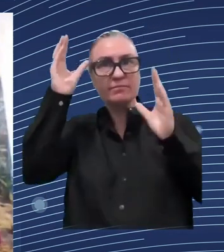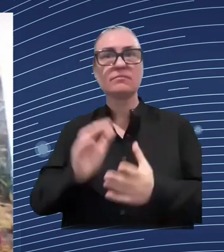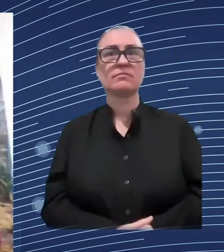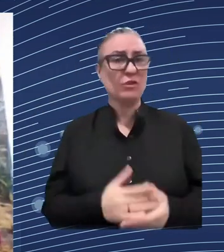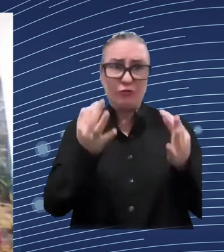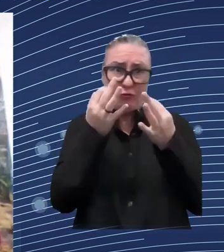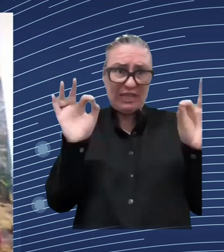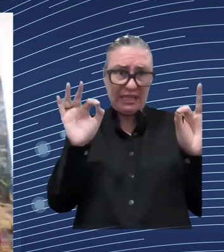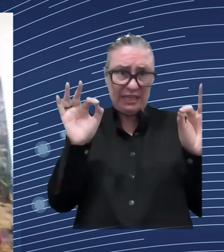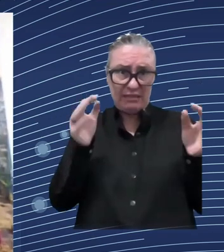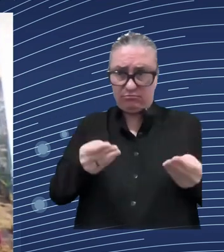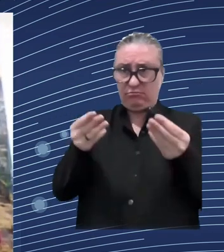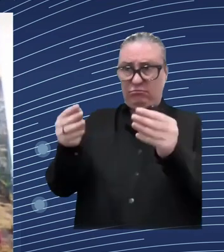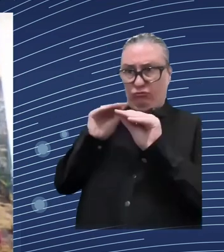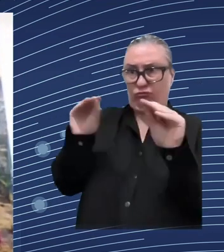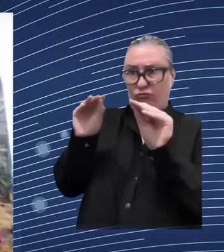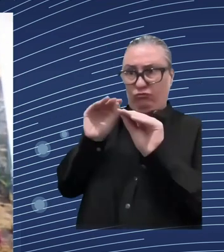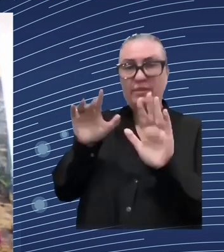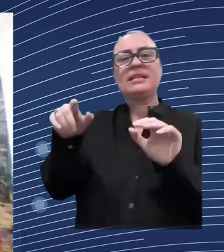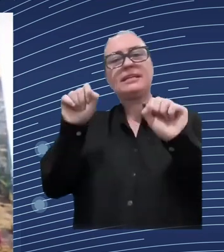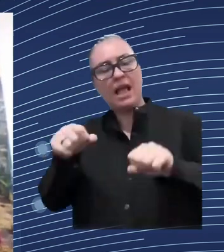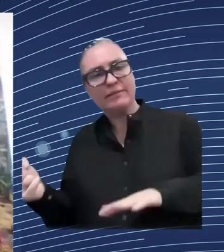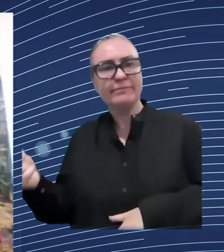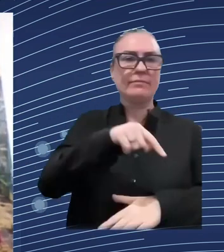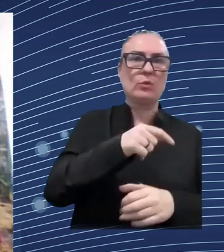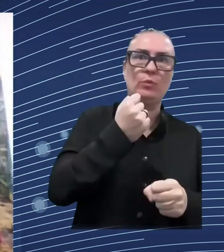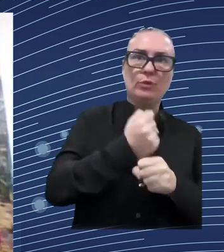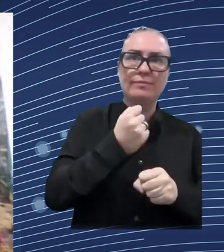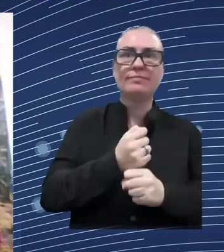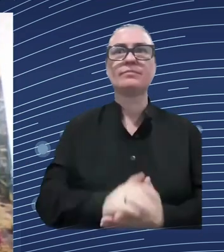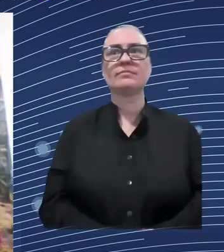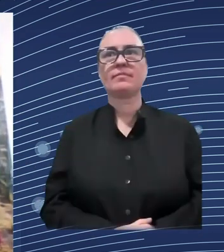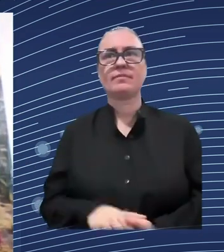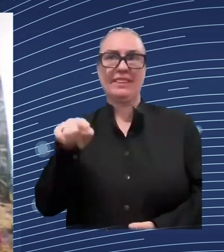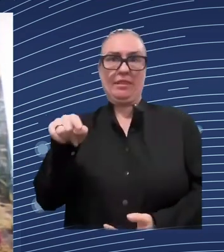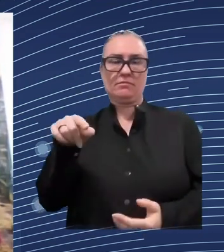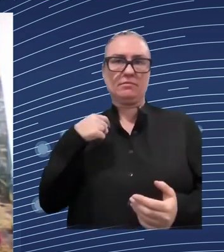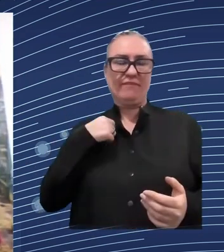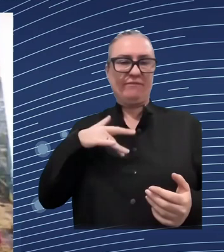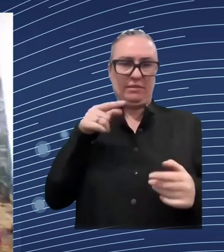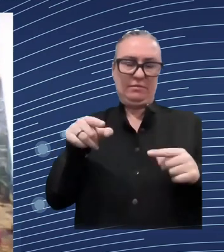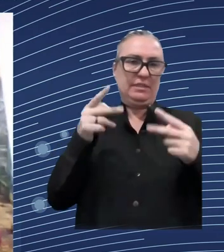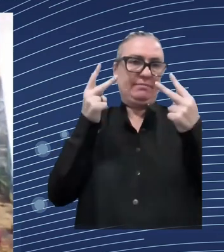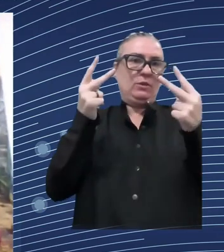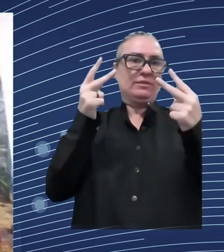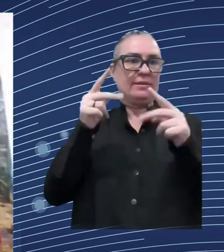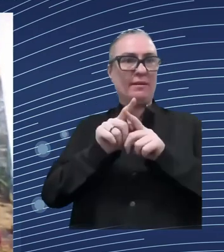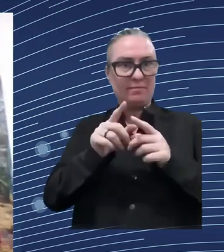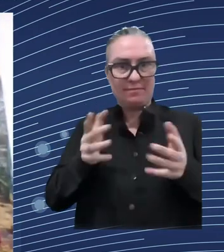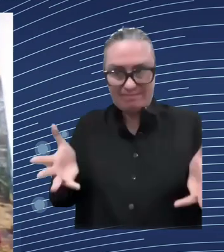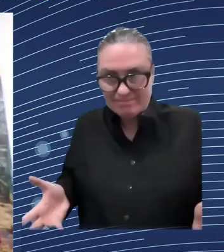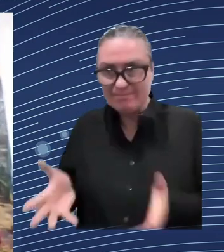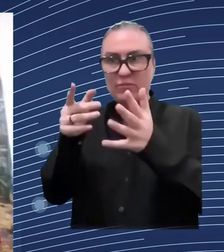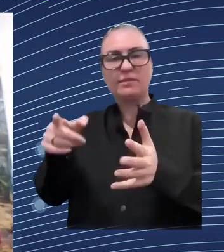at keeping in the interested uh interest of the learner and uh uh the next function is for